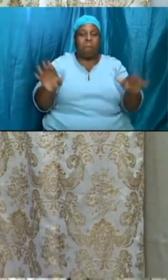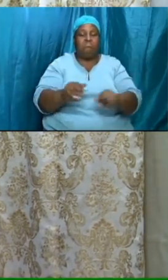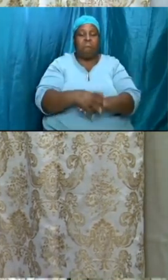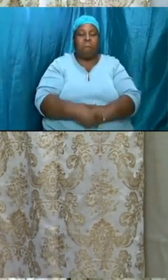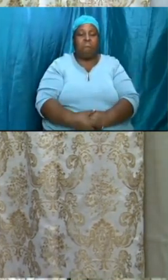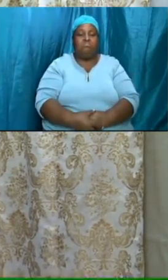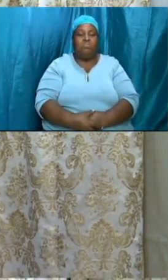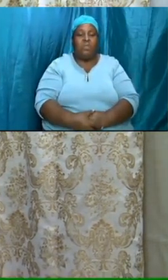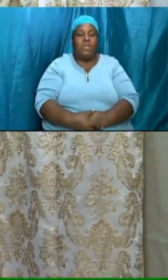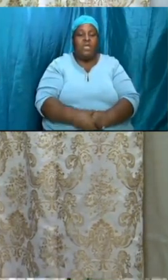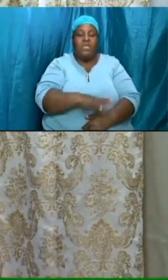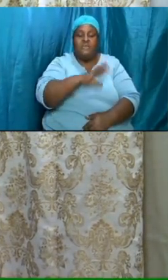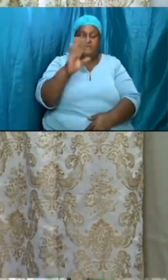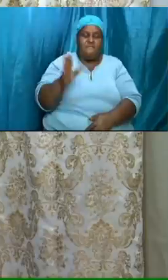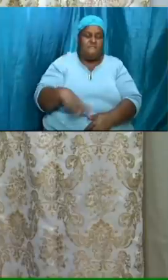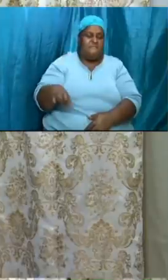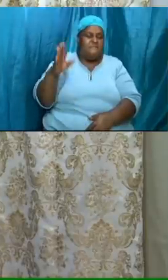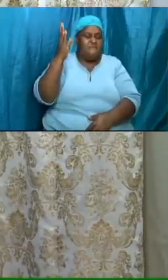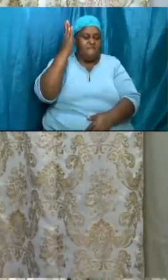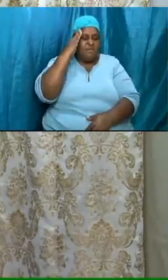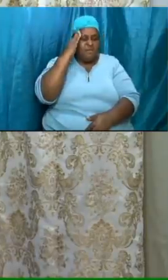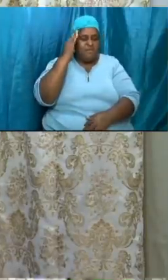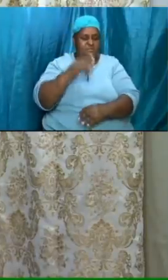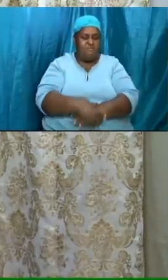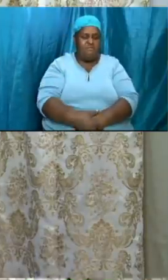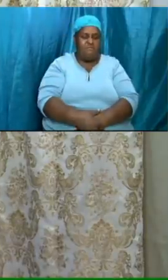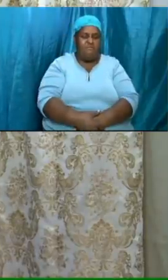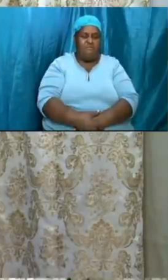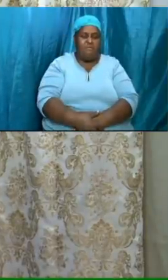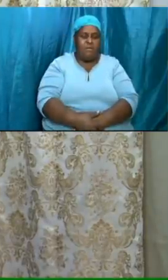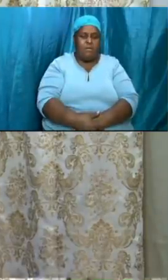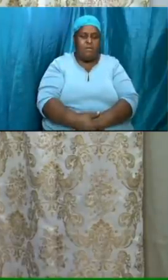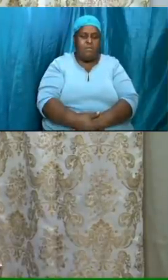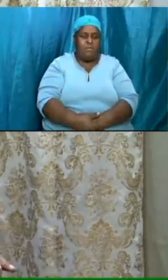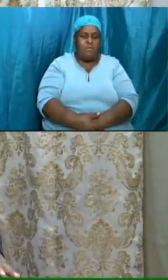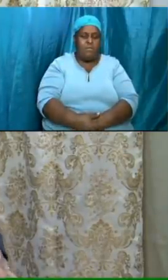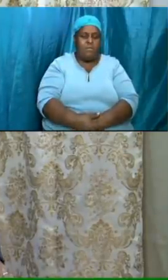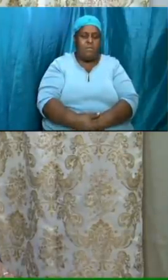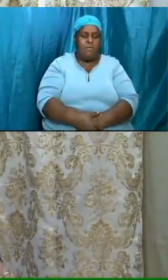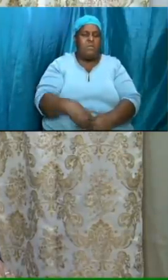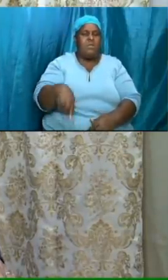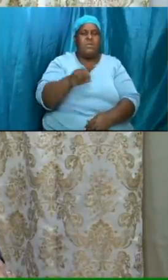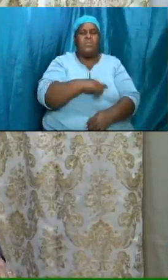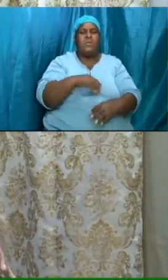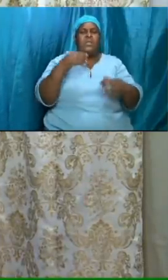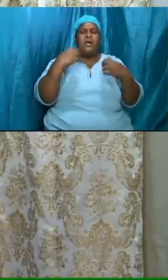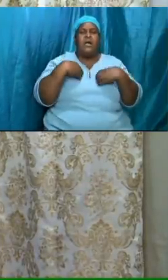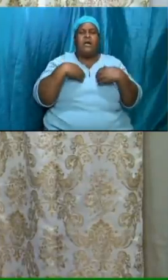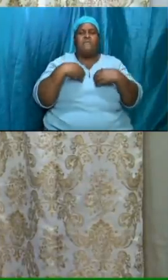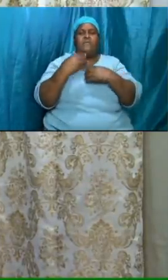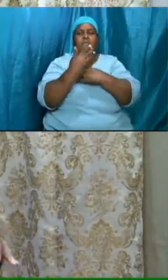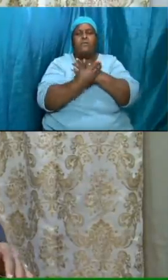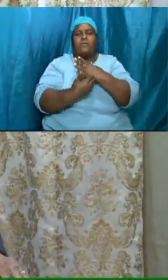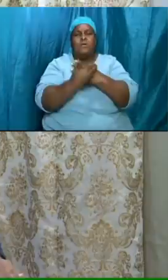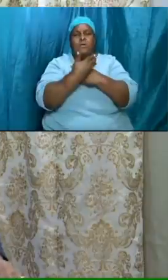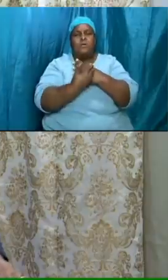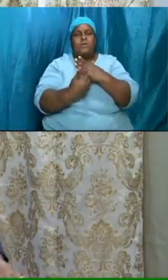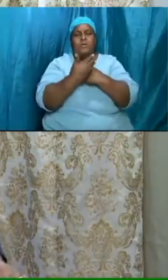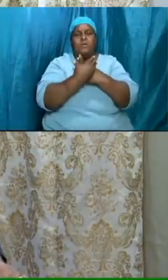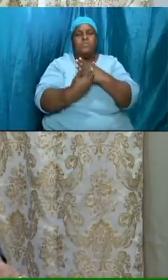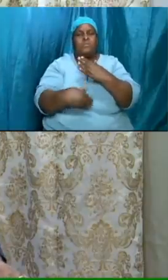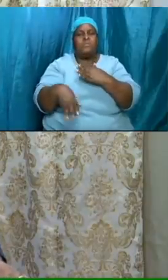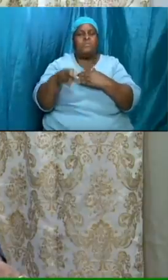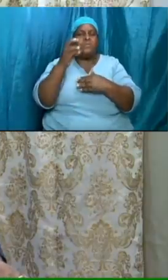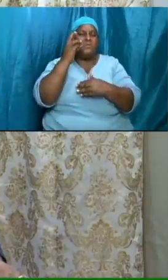you did hear me mention that we will have communion service we will not do it on a wednesday